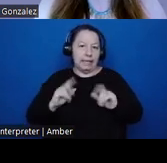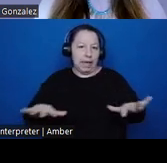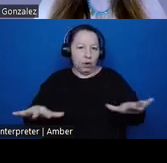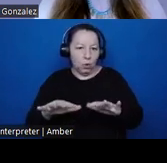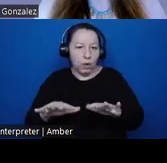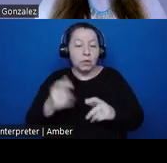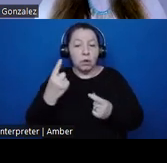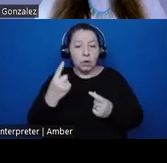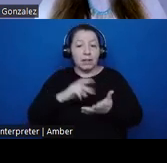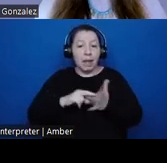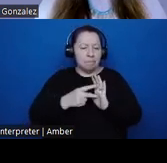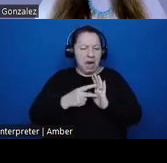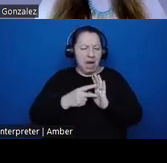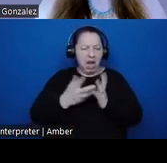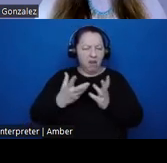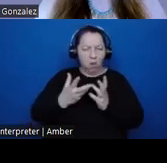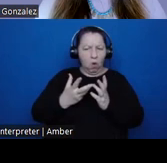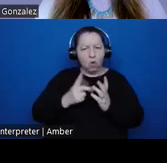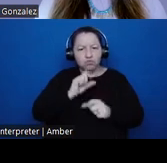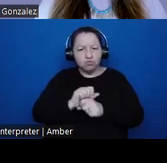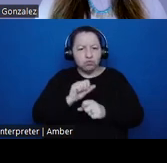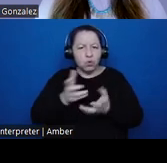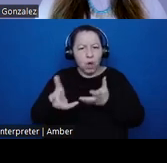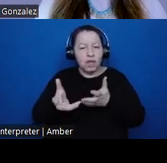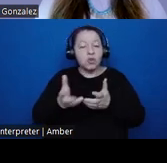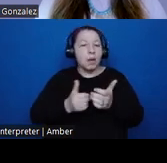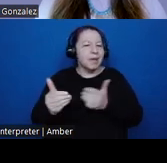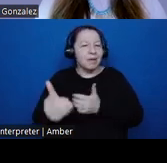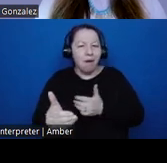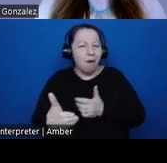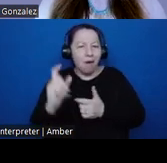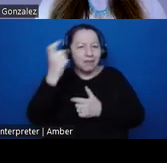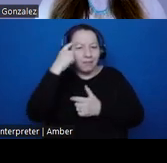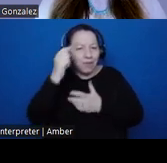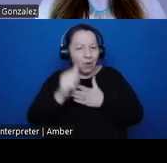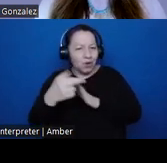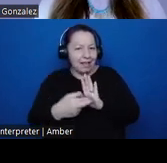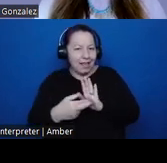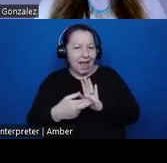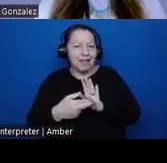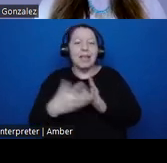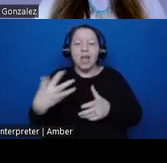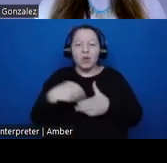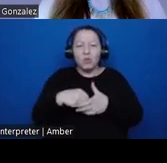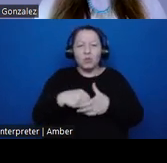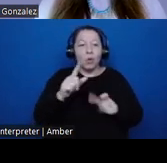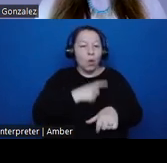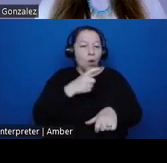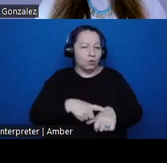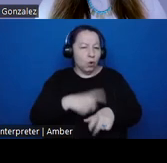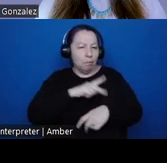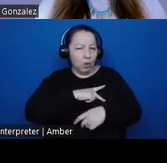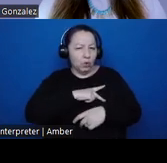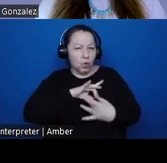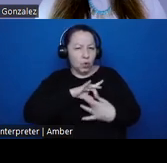goes beyond federal guidelines and consists of the building of long term personal relationships, which the HPO views